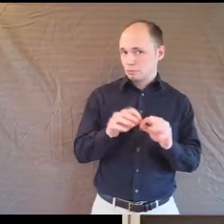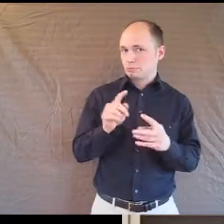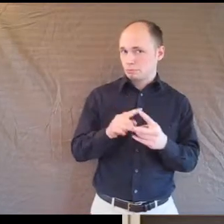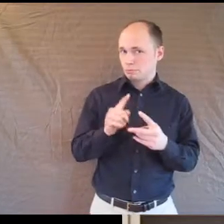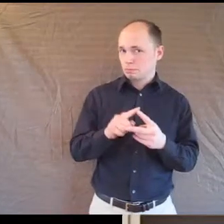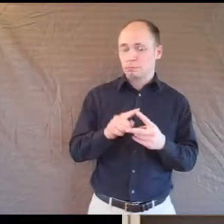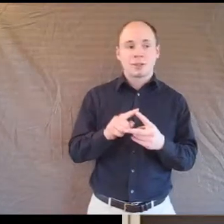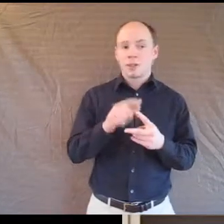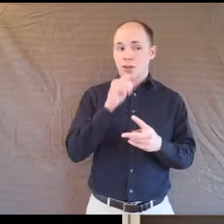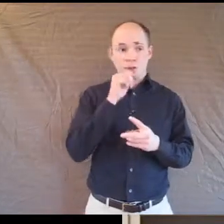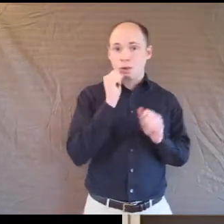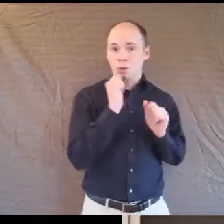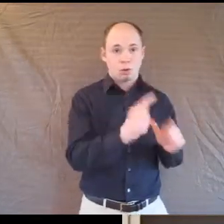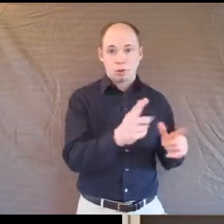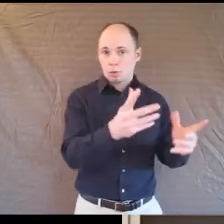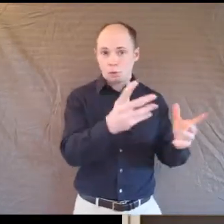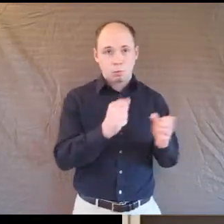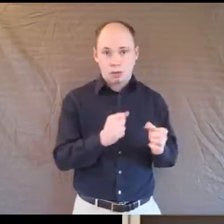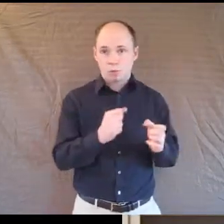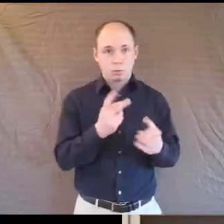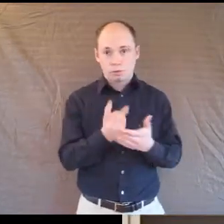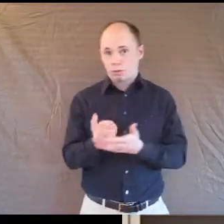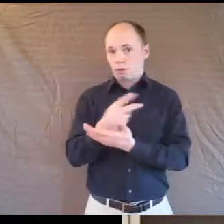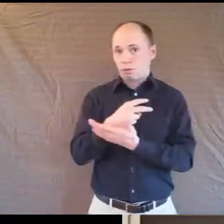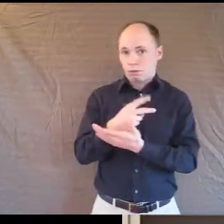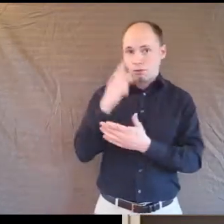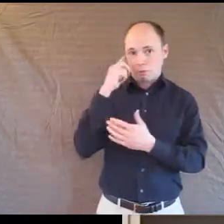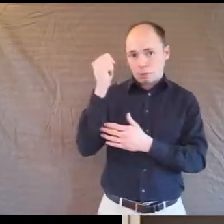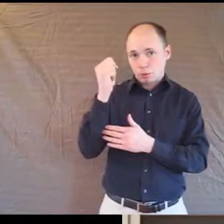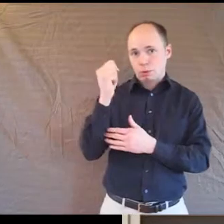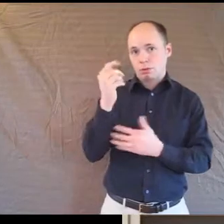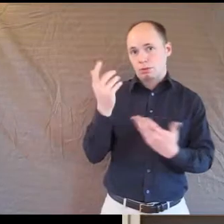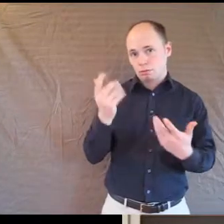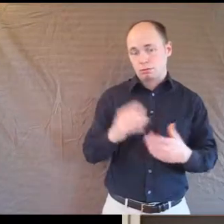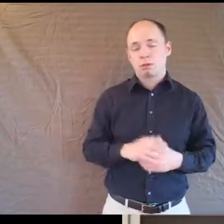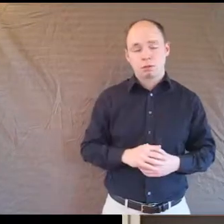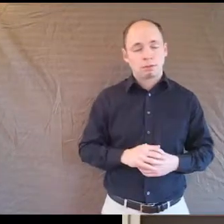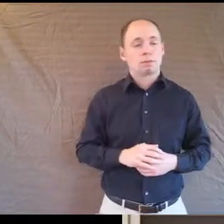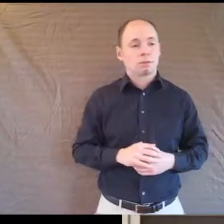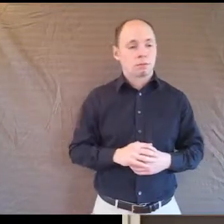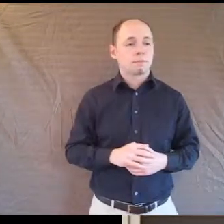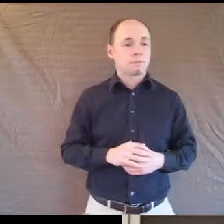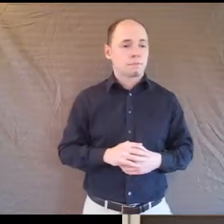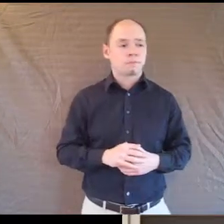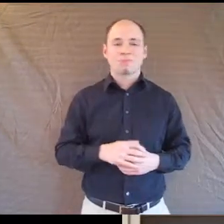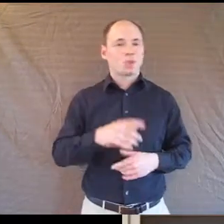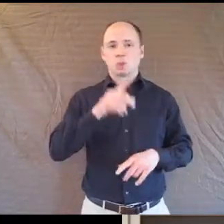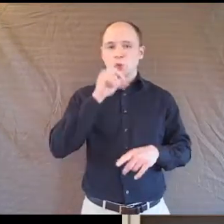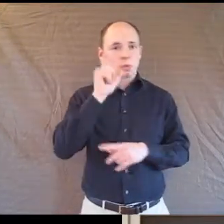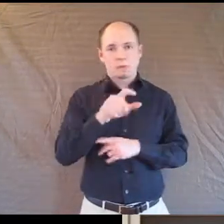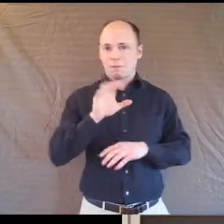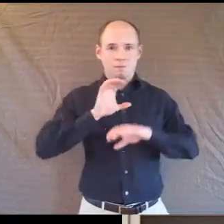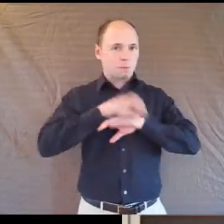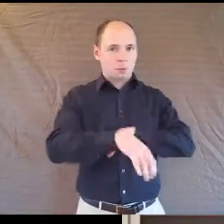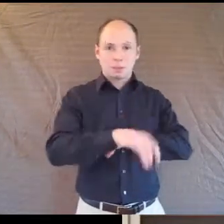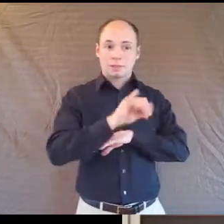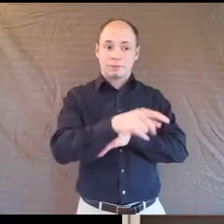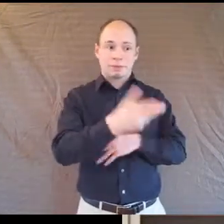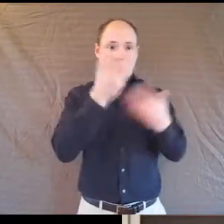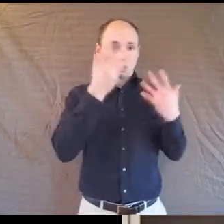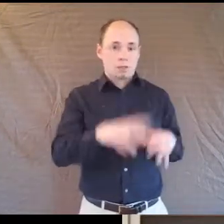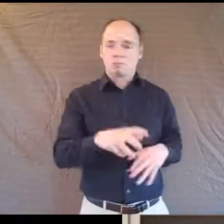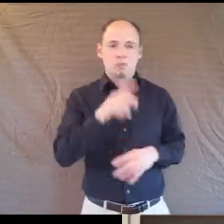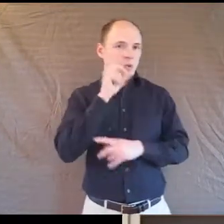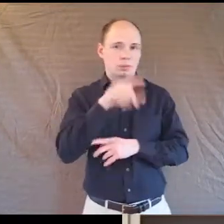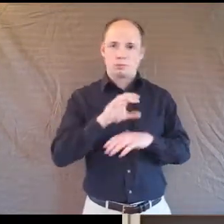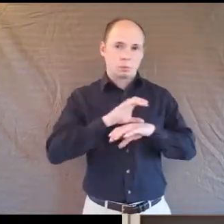not everybody wants to do that. And there's no reason why someone should be forced to revisit memories if that does not appeal to